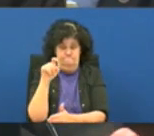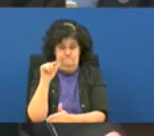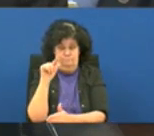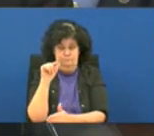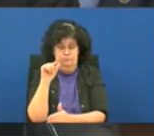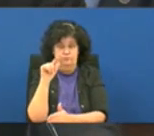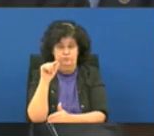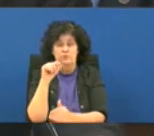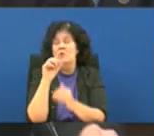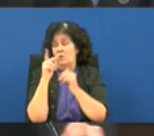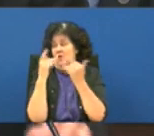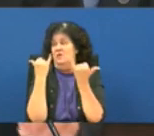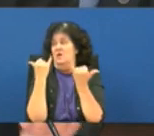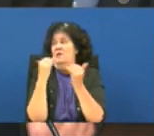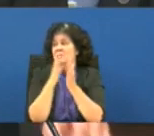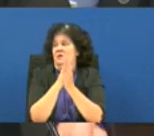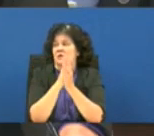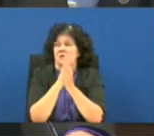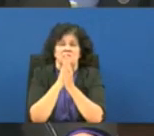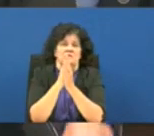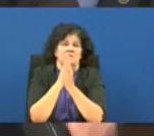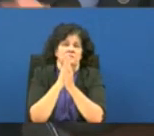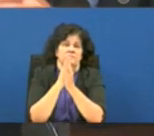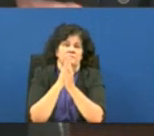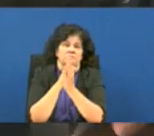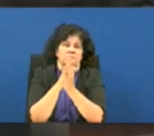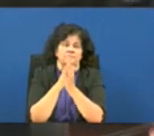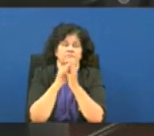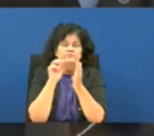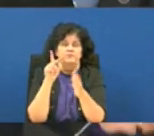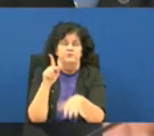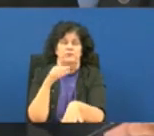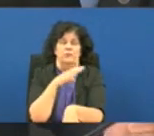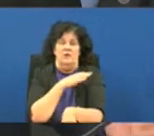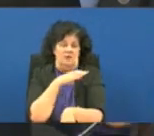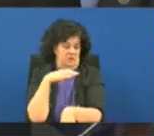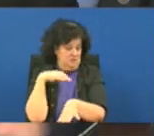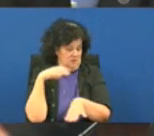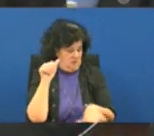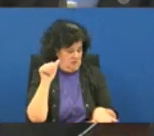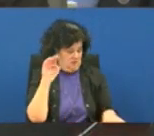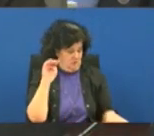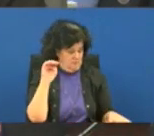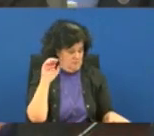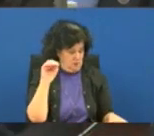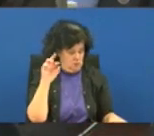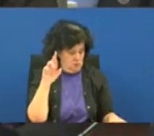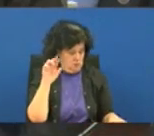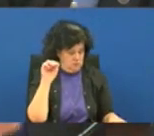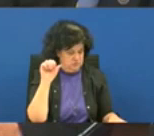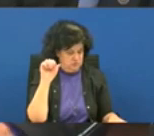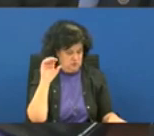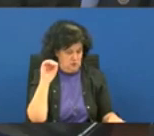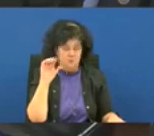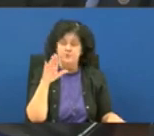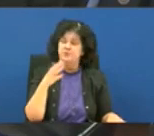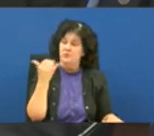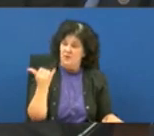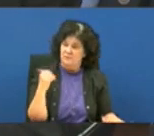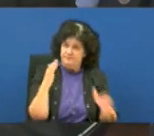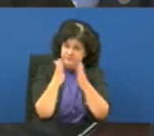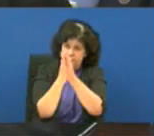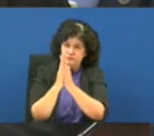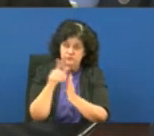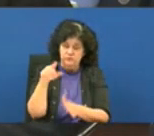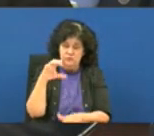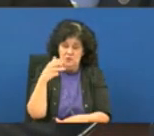okay thank you council member amorosa yeah charlotte real quick sorry to expound on what he